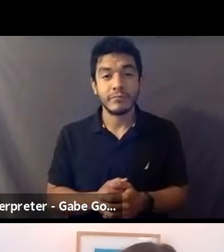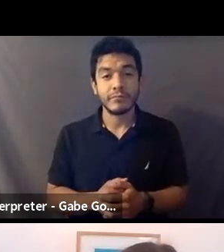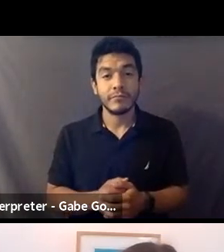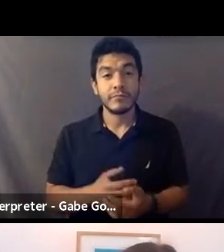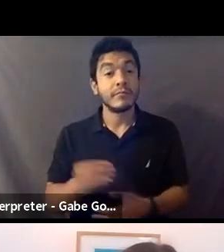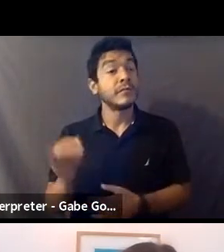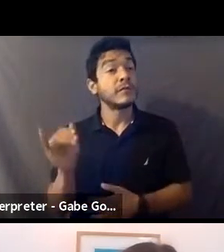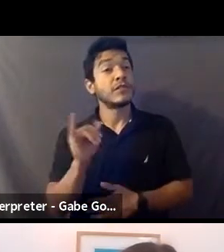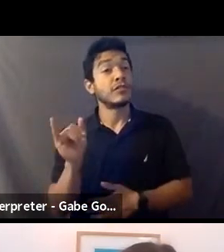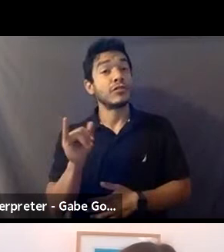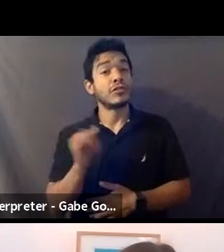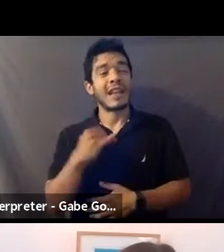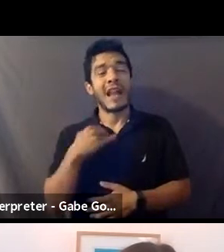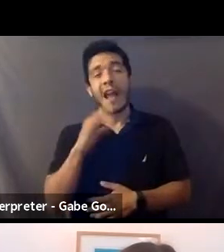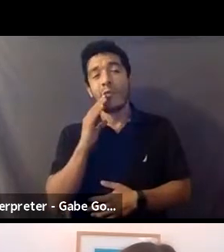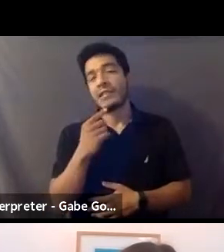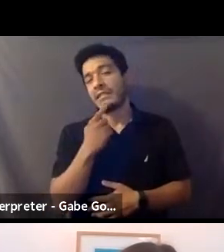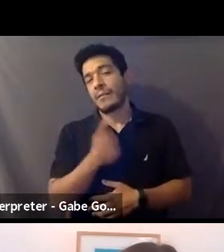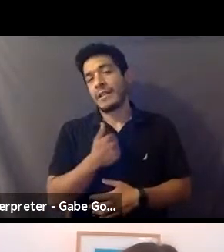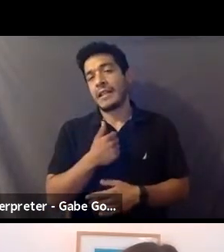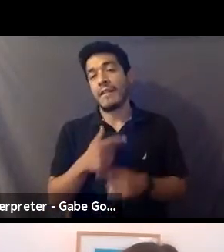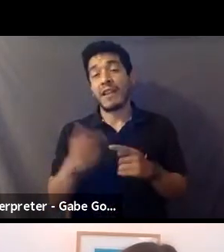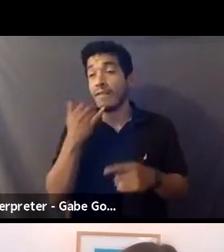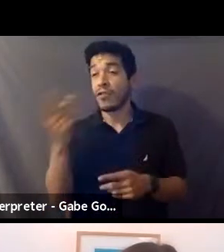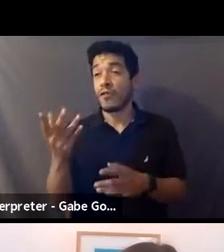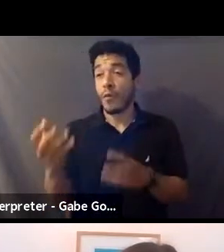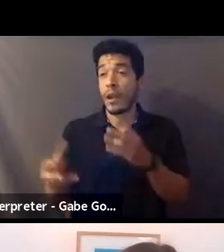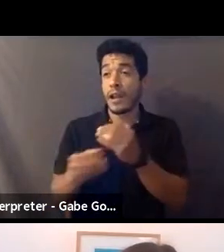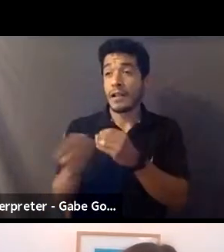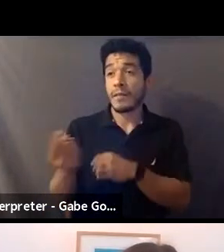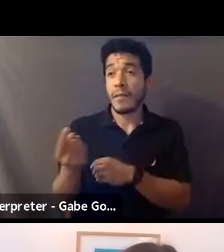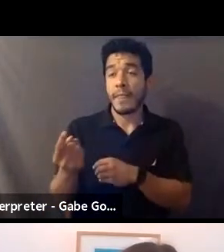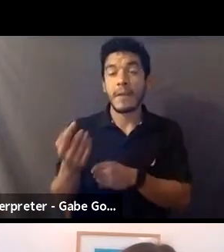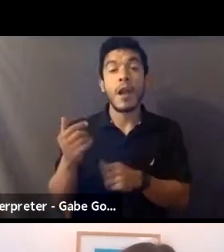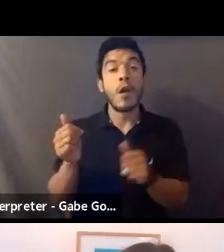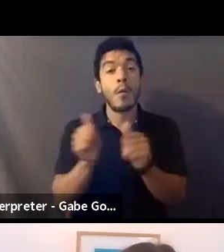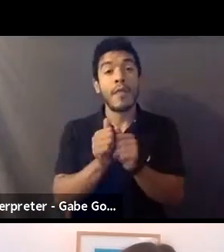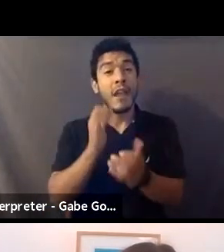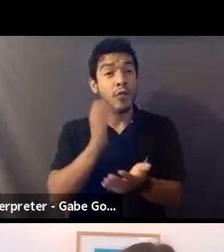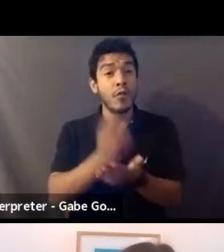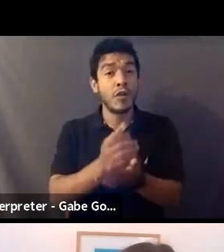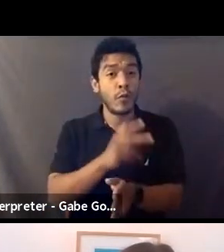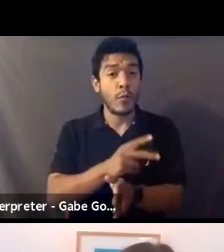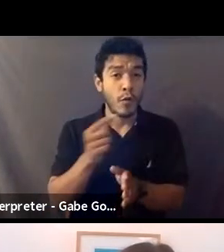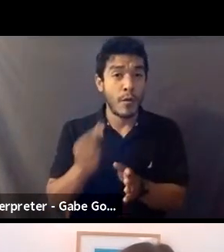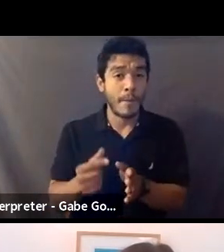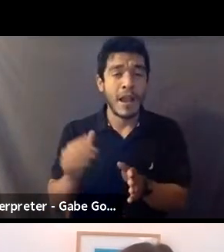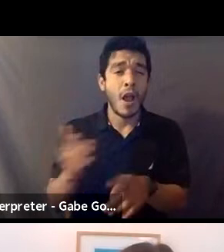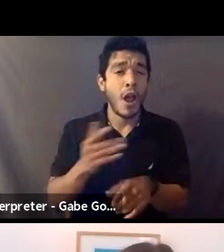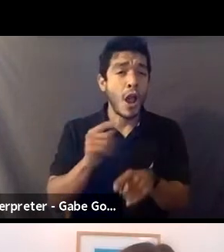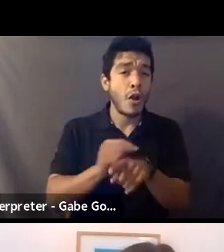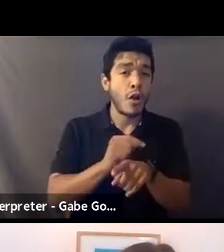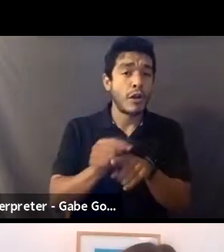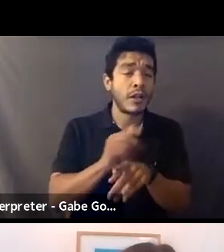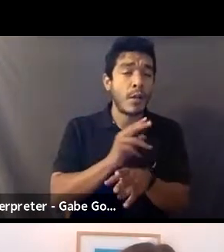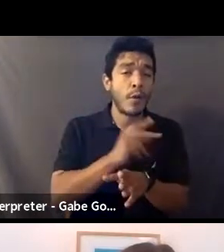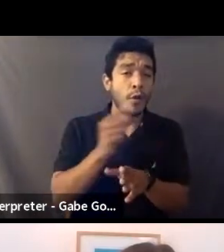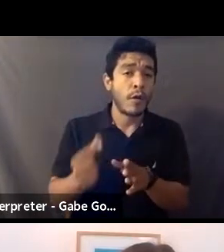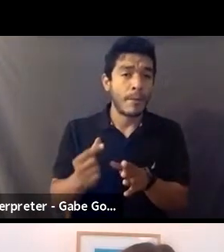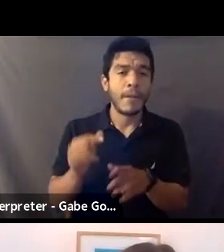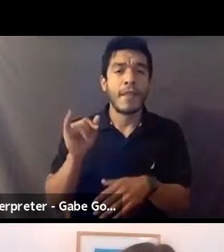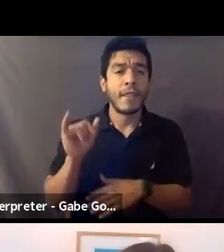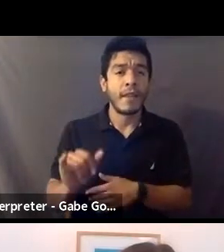this in the, if either one of you wants to add anything, please do, but with the accreditation program, the training programs that, uh,